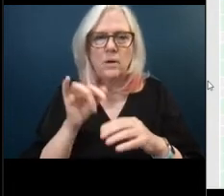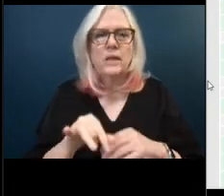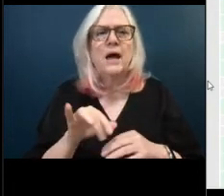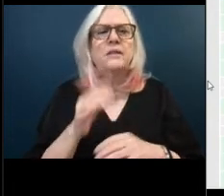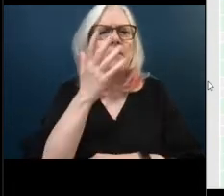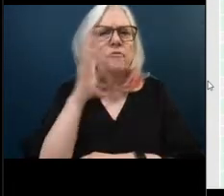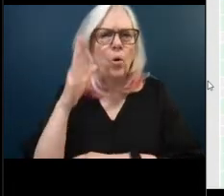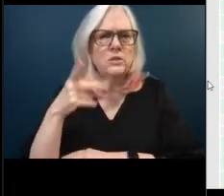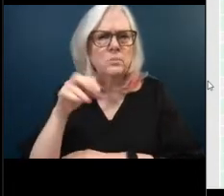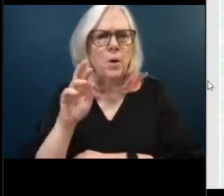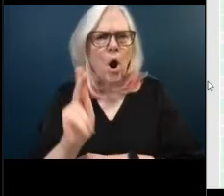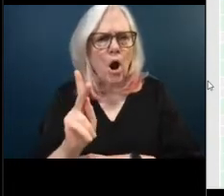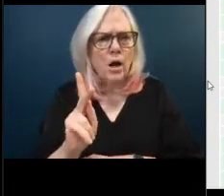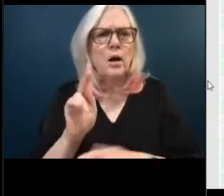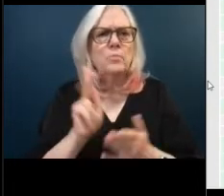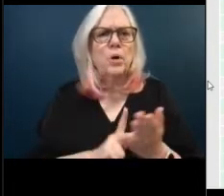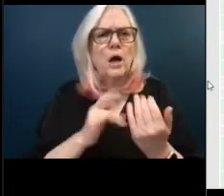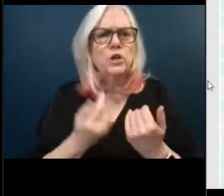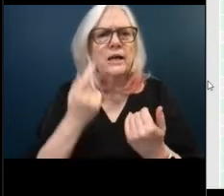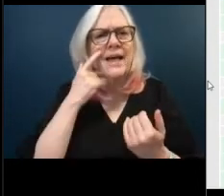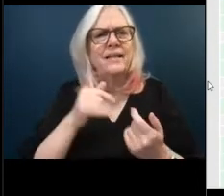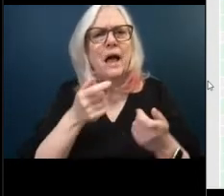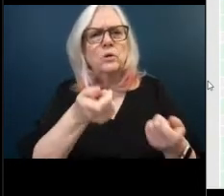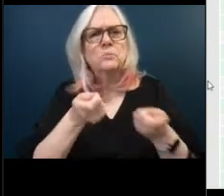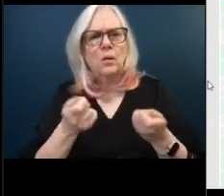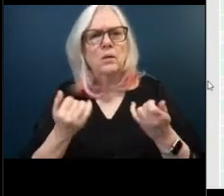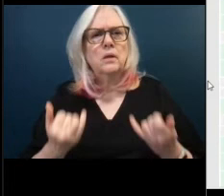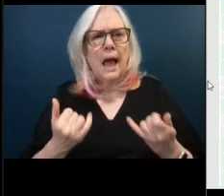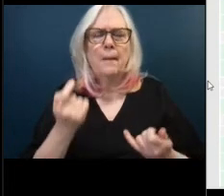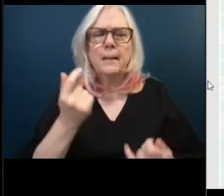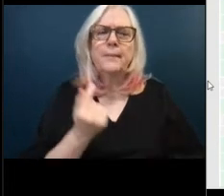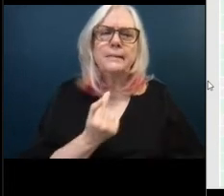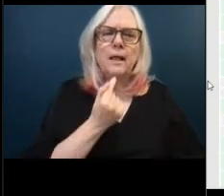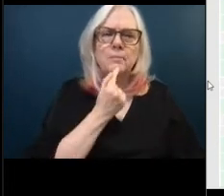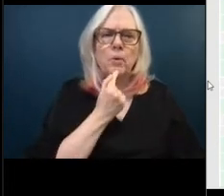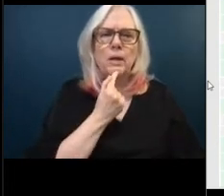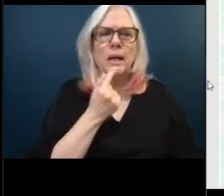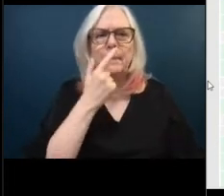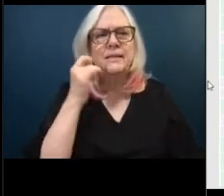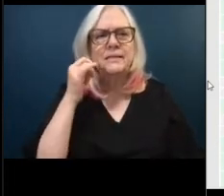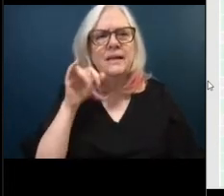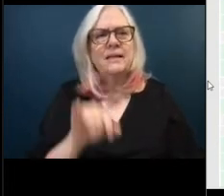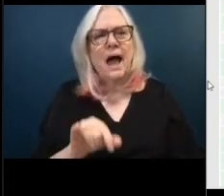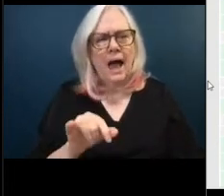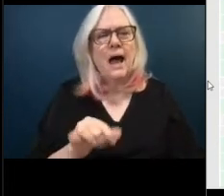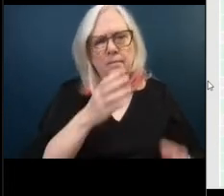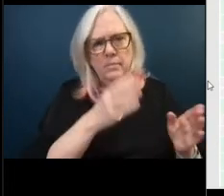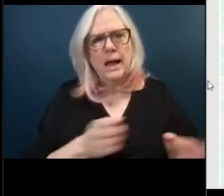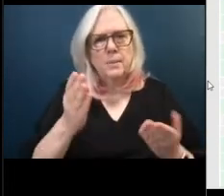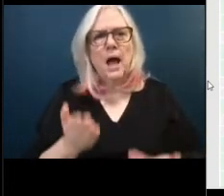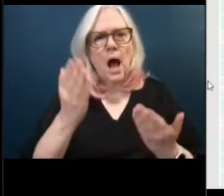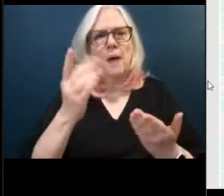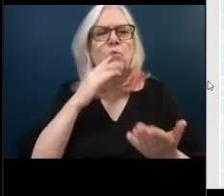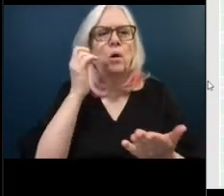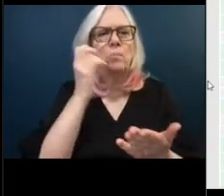project i believe that was pulled today um i am a little bit disappointed because that was going to be up for approval for from